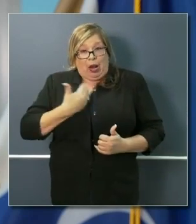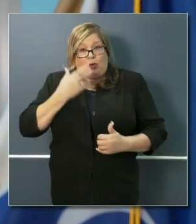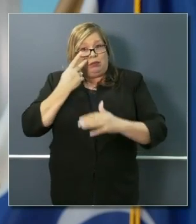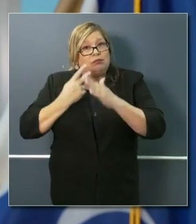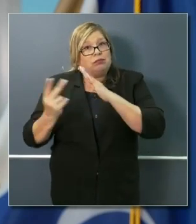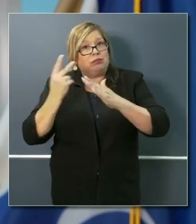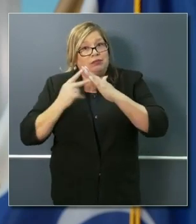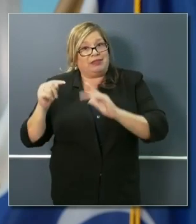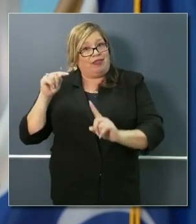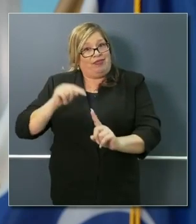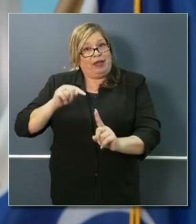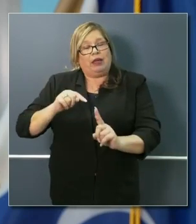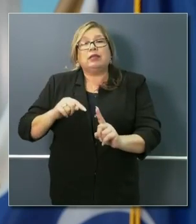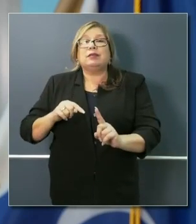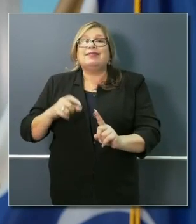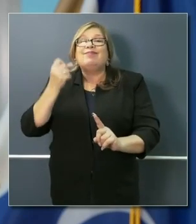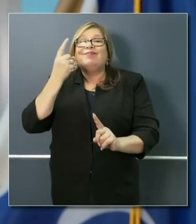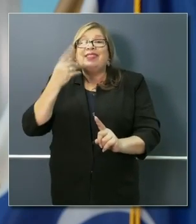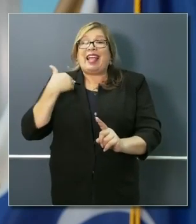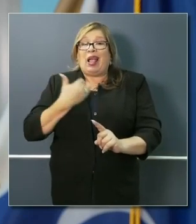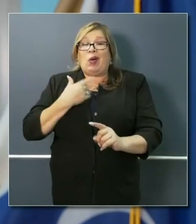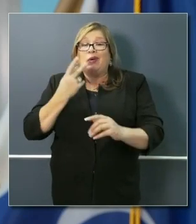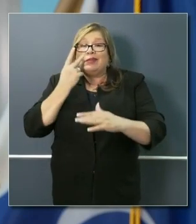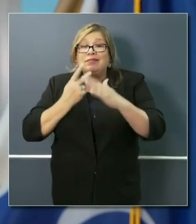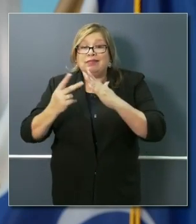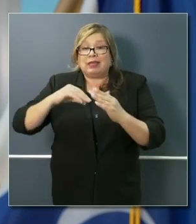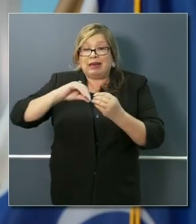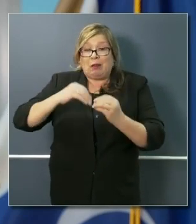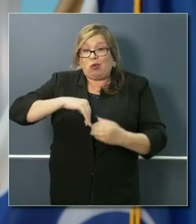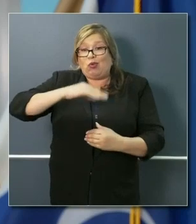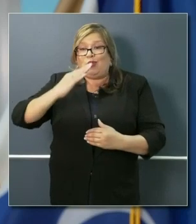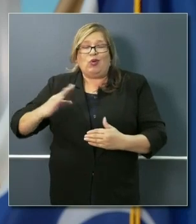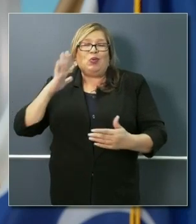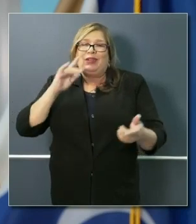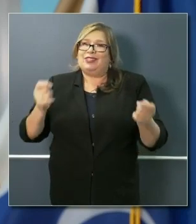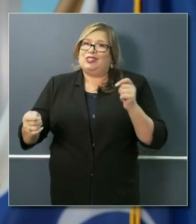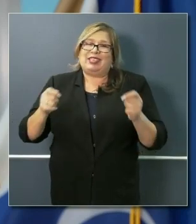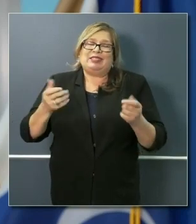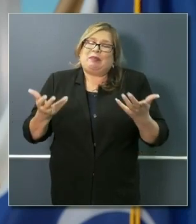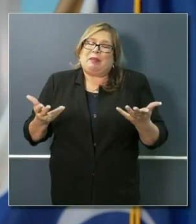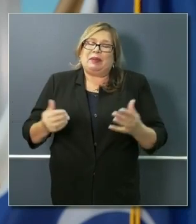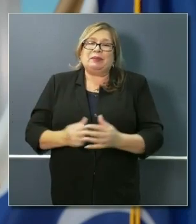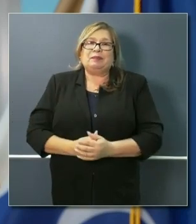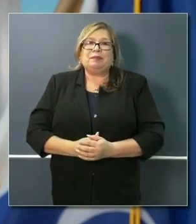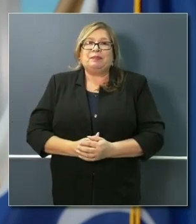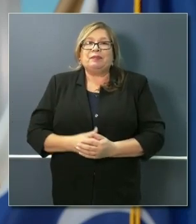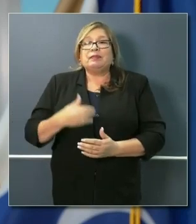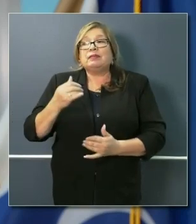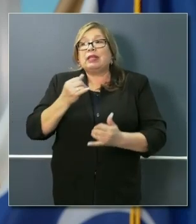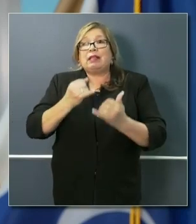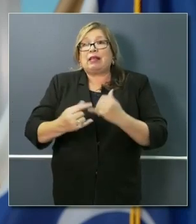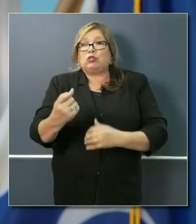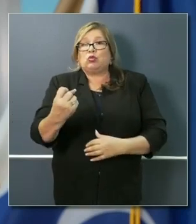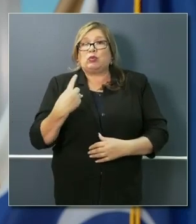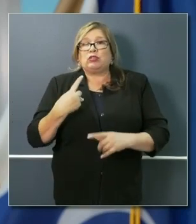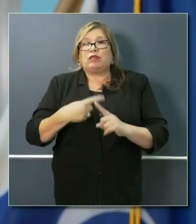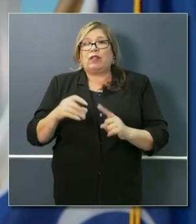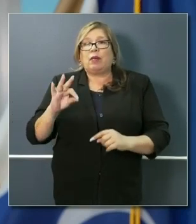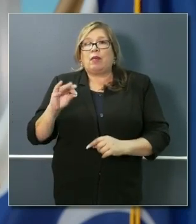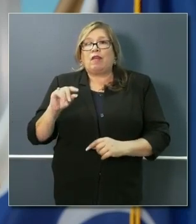continue to remind people, is subject to change any given day. Final question, Alex Michelson, Fox 11.